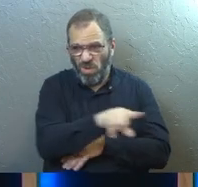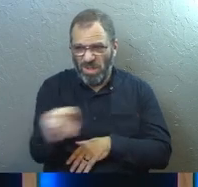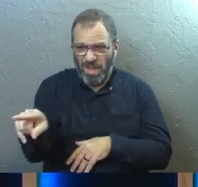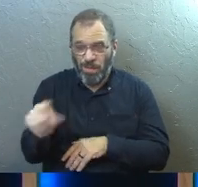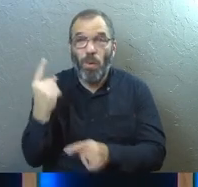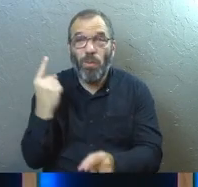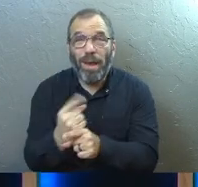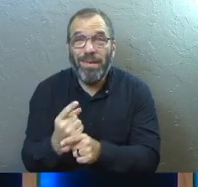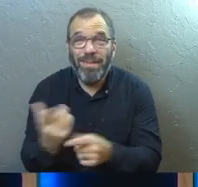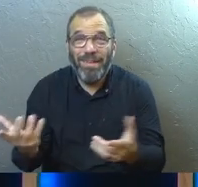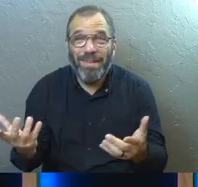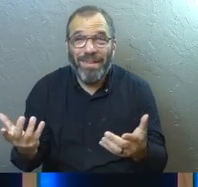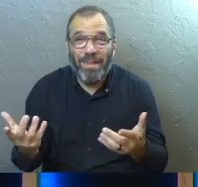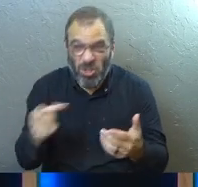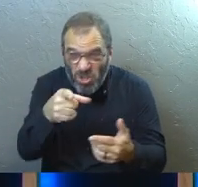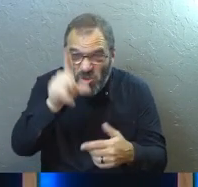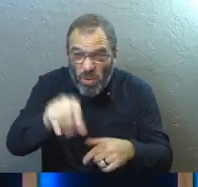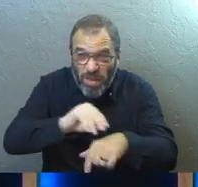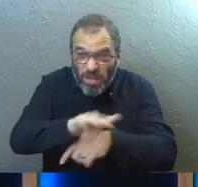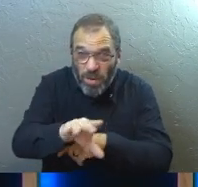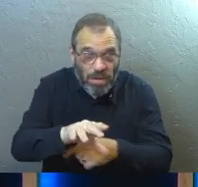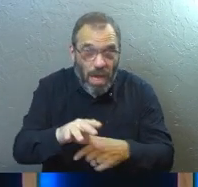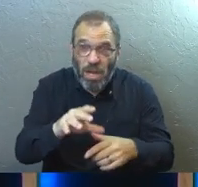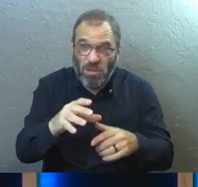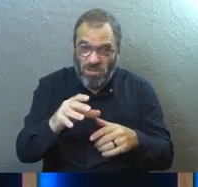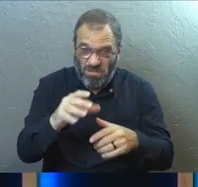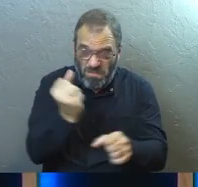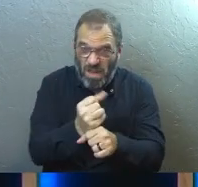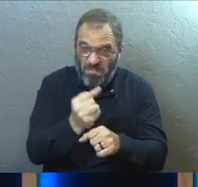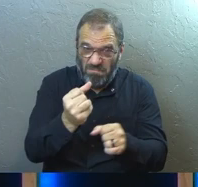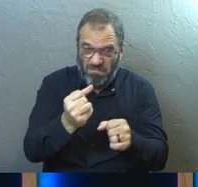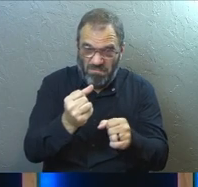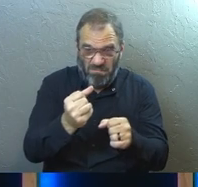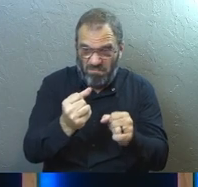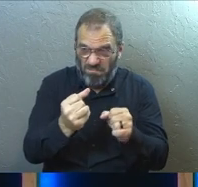Right? Are you sure you should duplicate you?